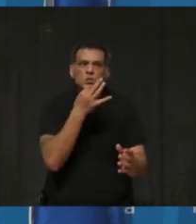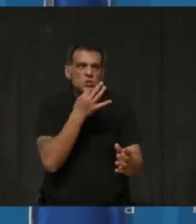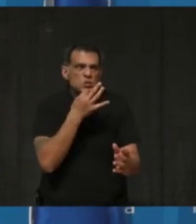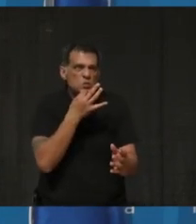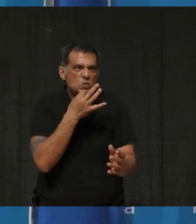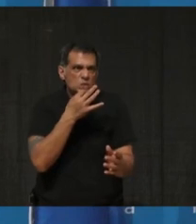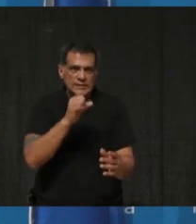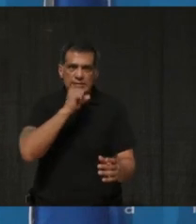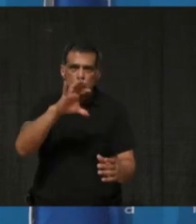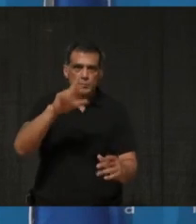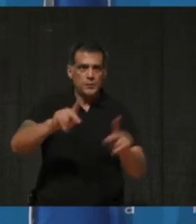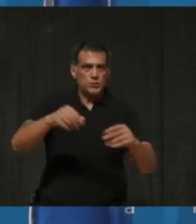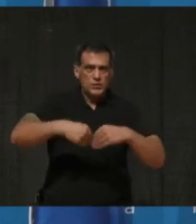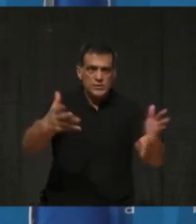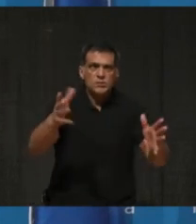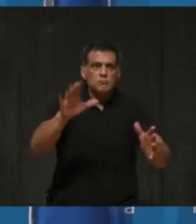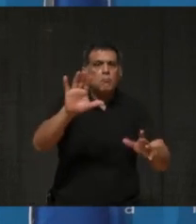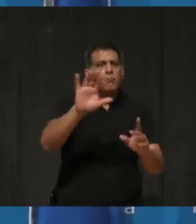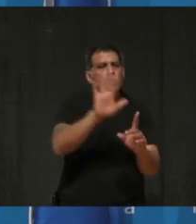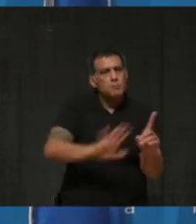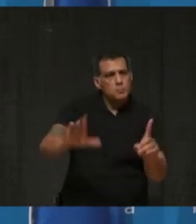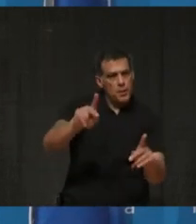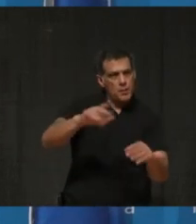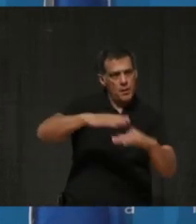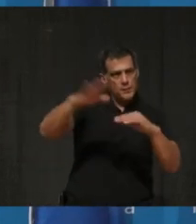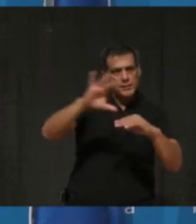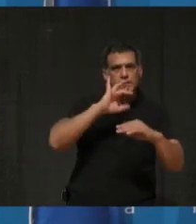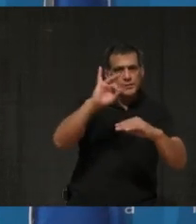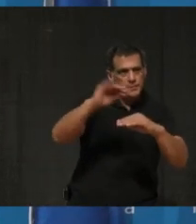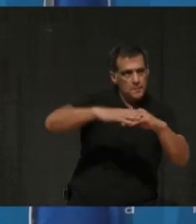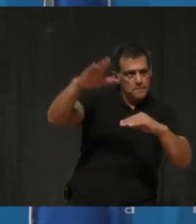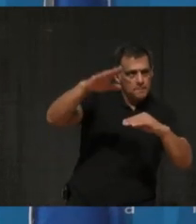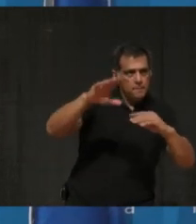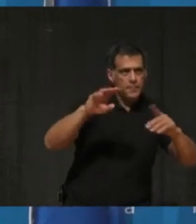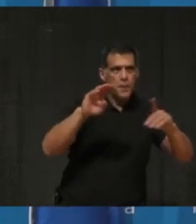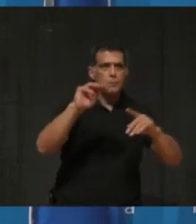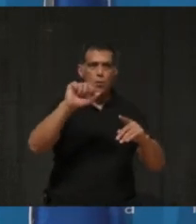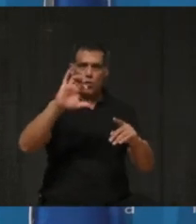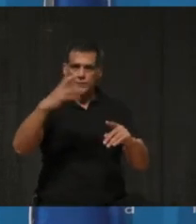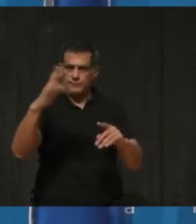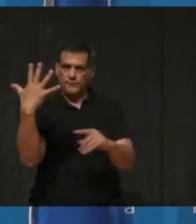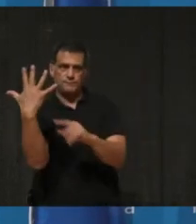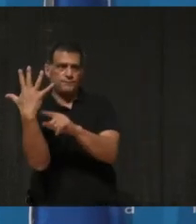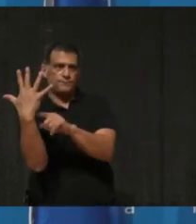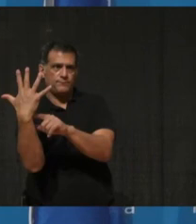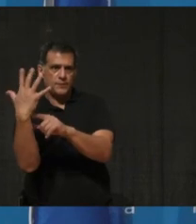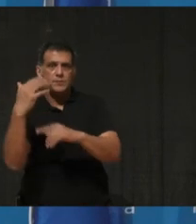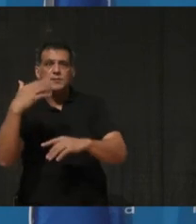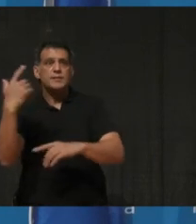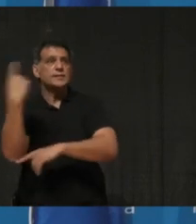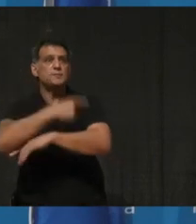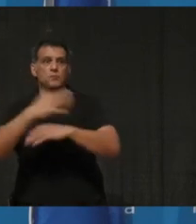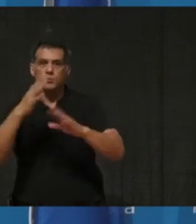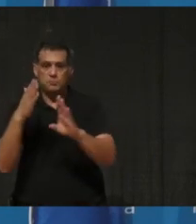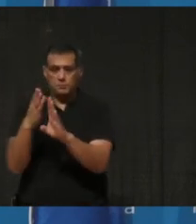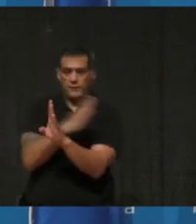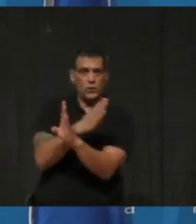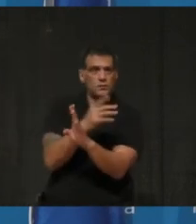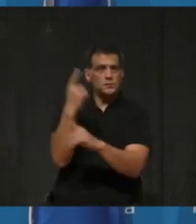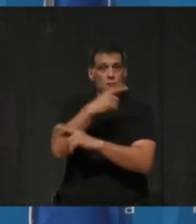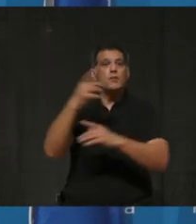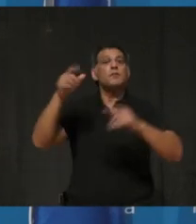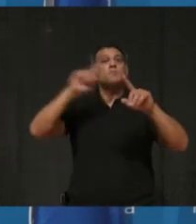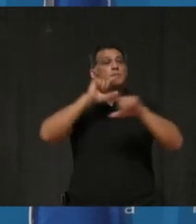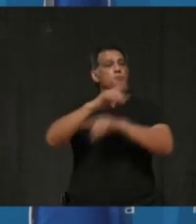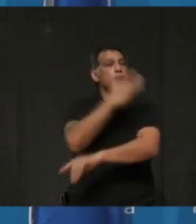in the general population, I believe just over 80, by March 5th, which is about 10 days earlier than the province has said. So since